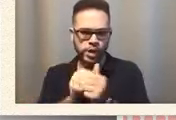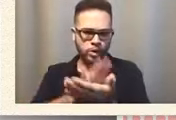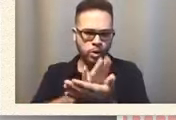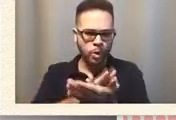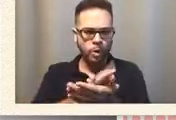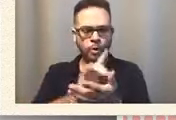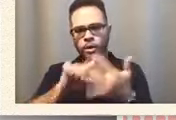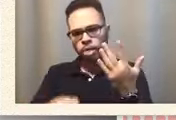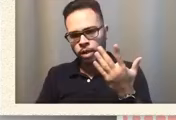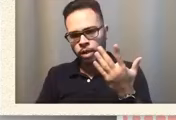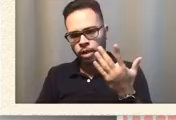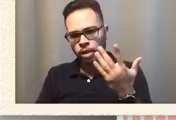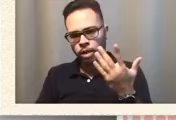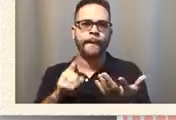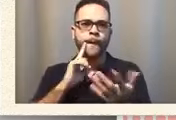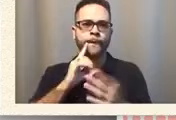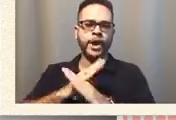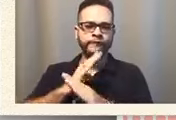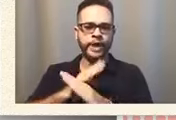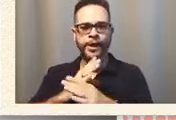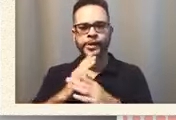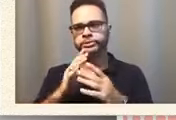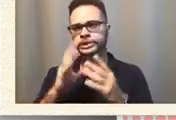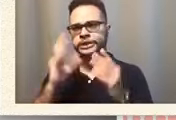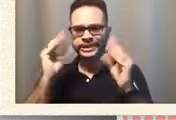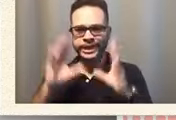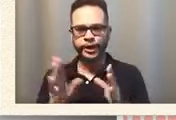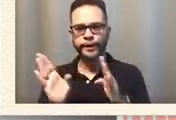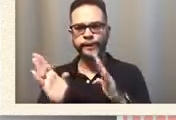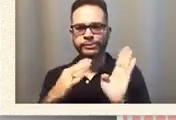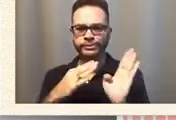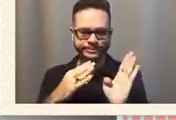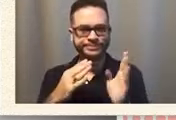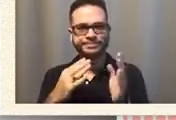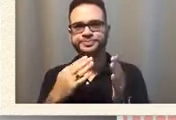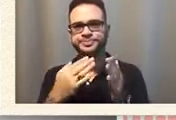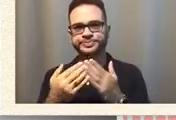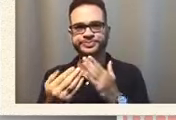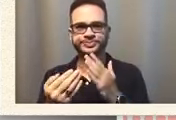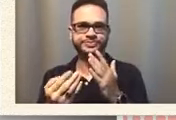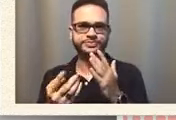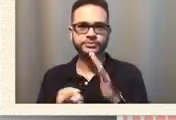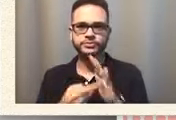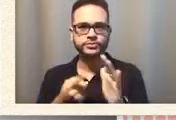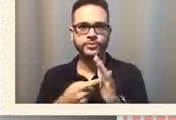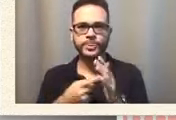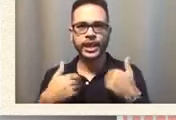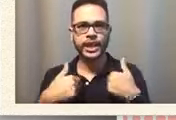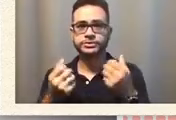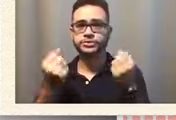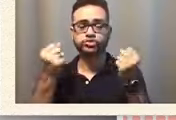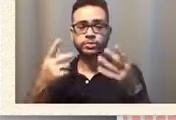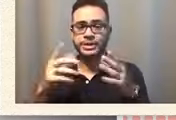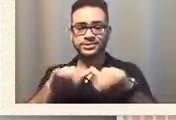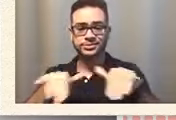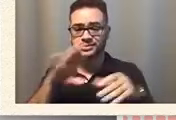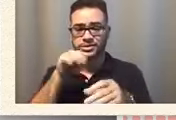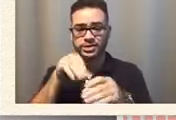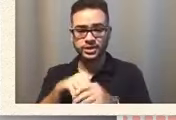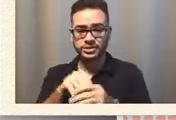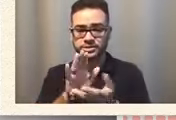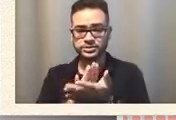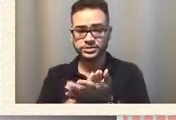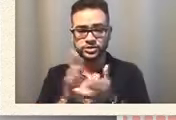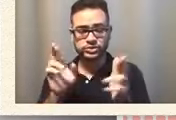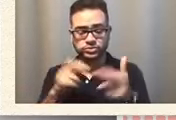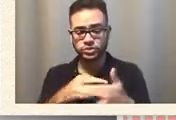you know skews the dynamics and sometimes there are too many kids in the classroom like son's class probably has 20